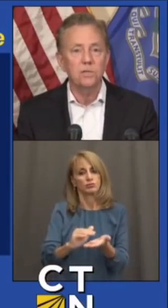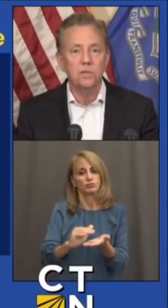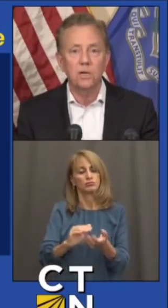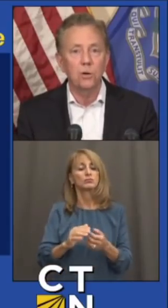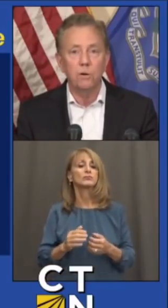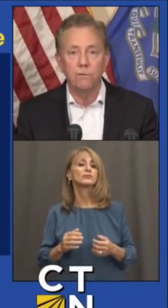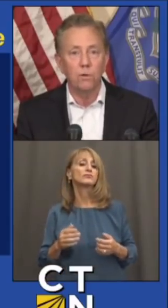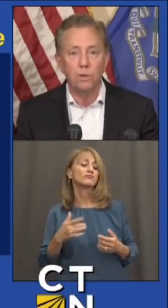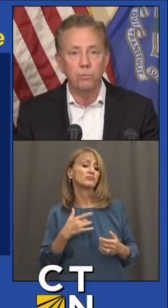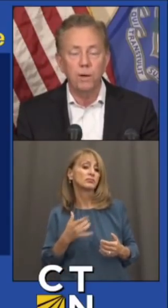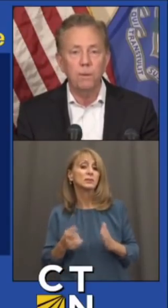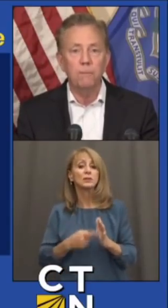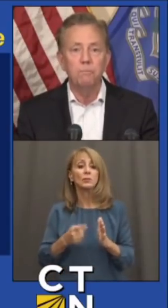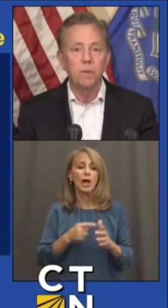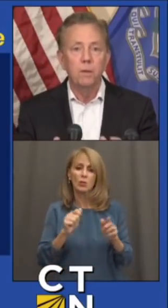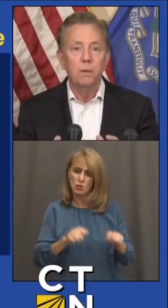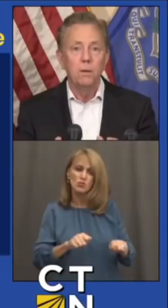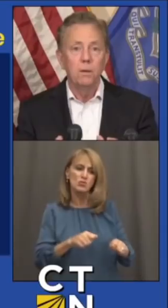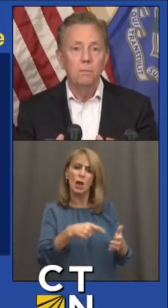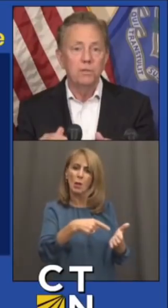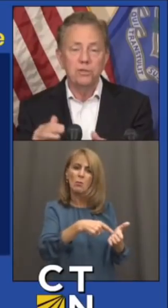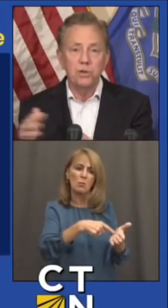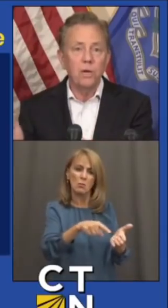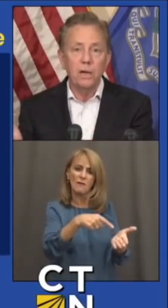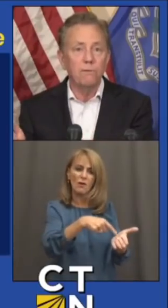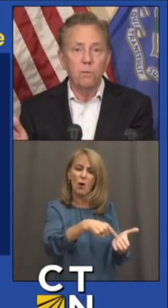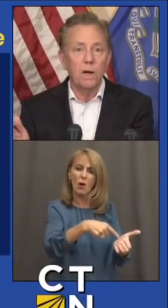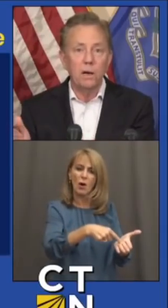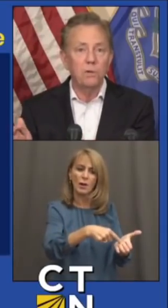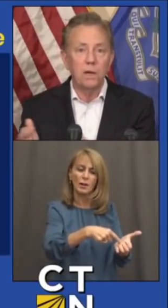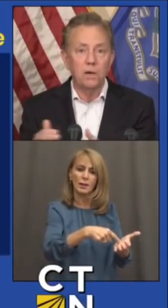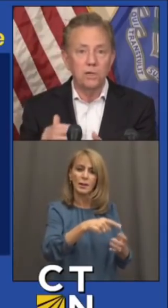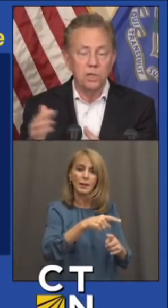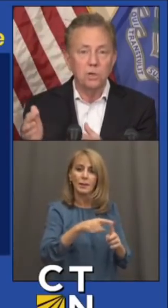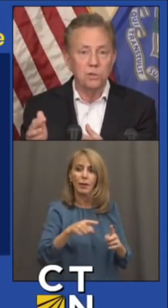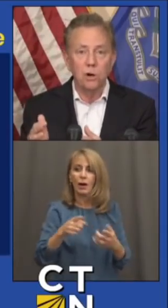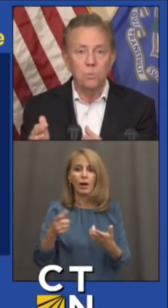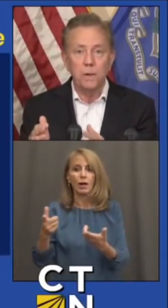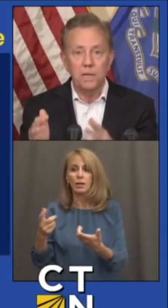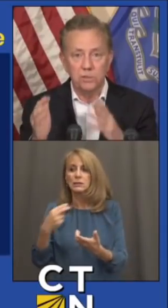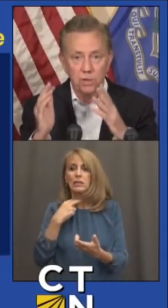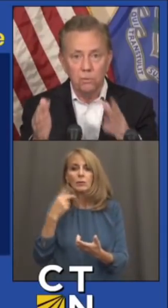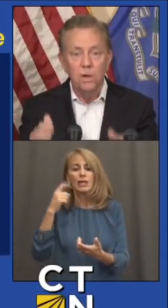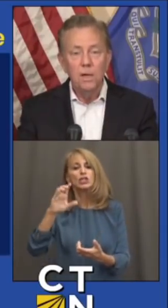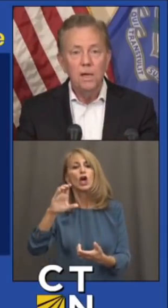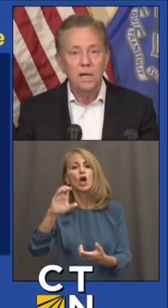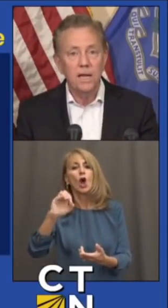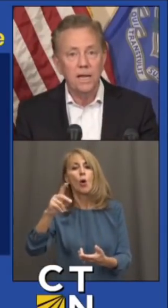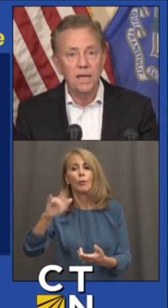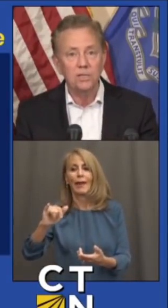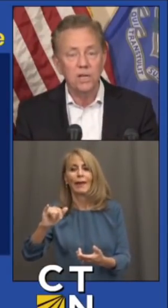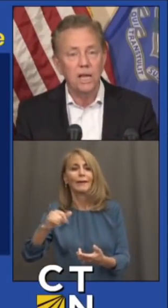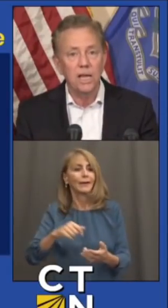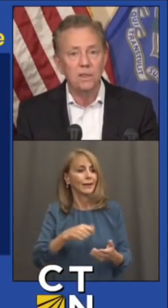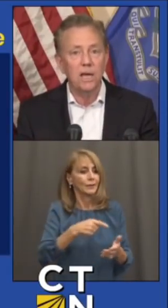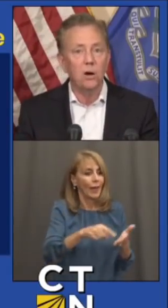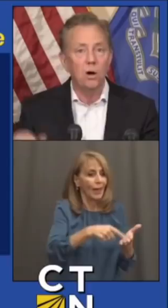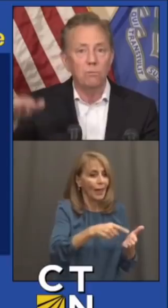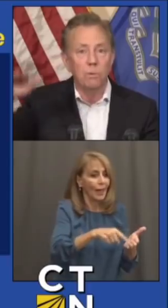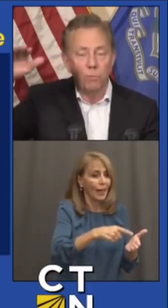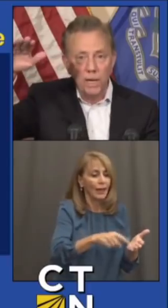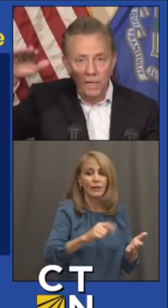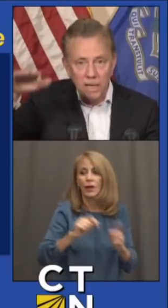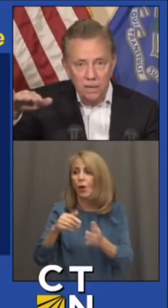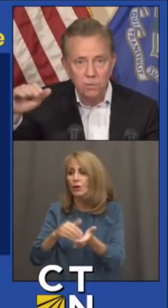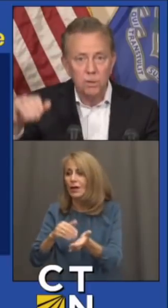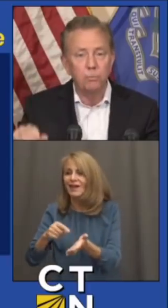many cases, you can afford the premium, but you still can't afford health care because of those co-pays. So Connecticut is going to hit that